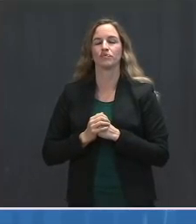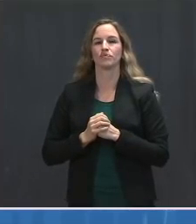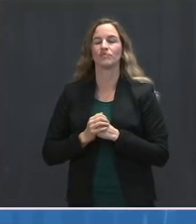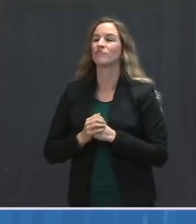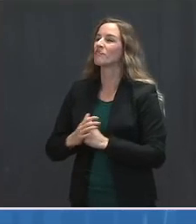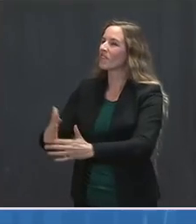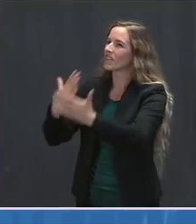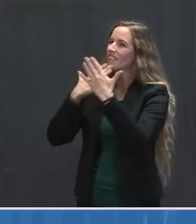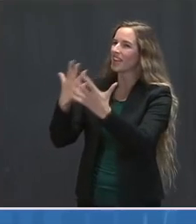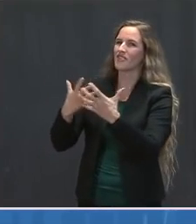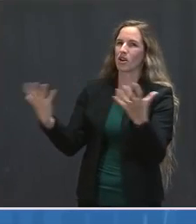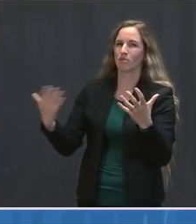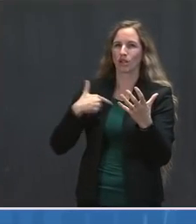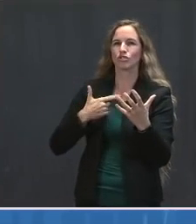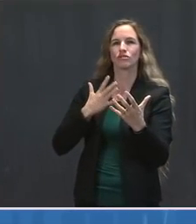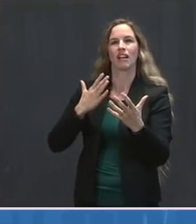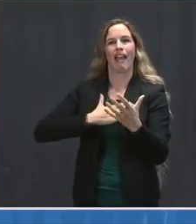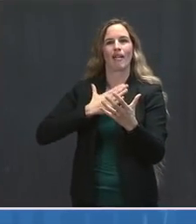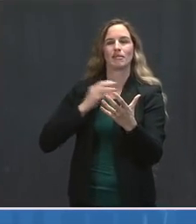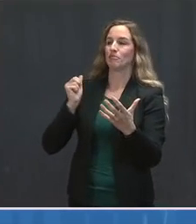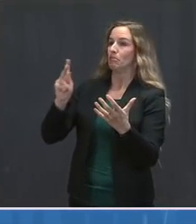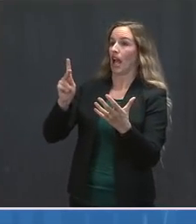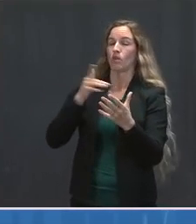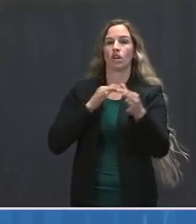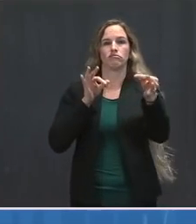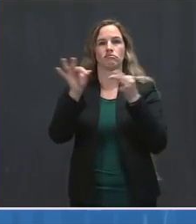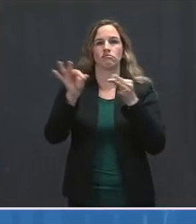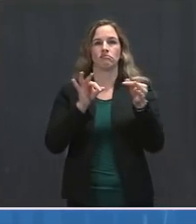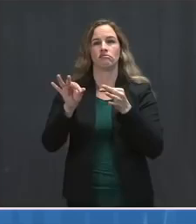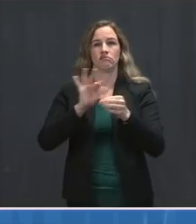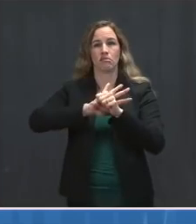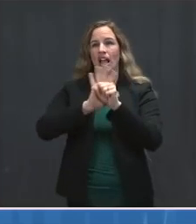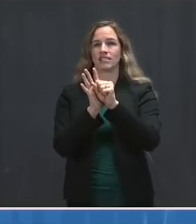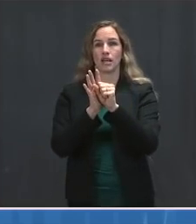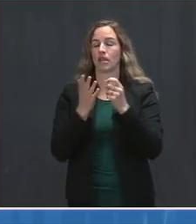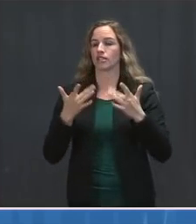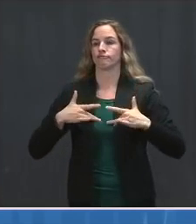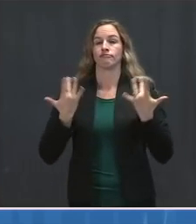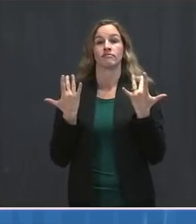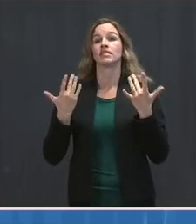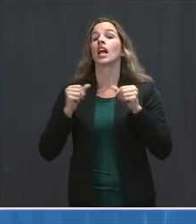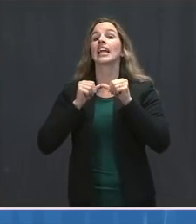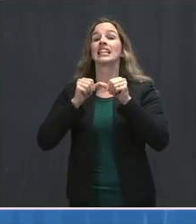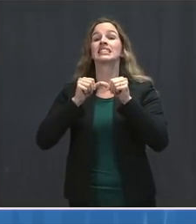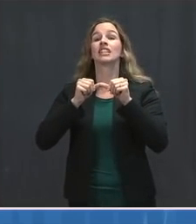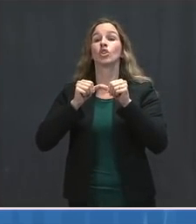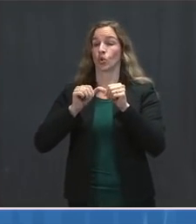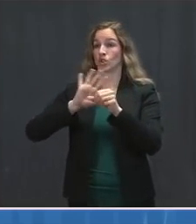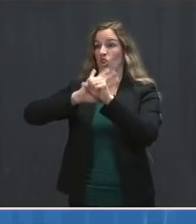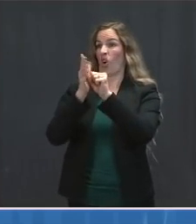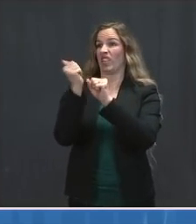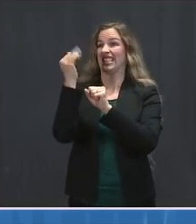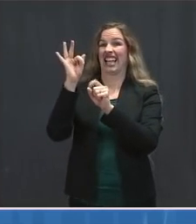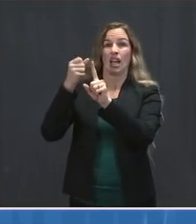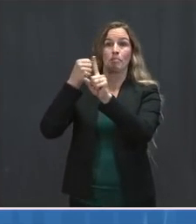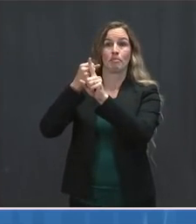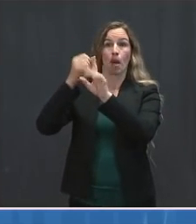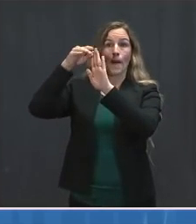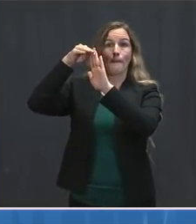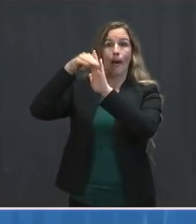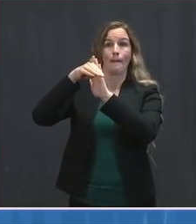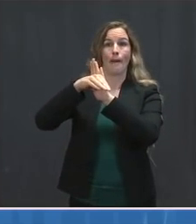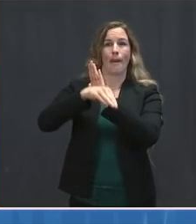snapshot of the pandemic. The United States continues to see a decrease in COVID-19 cases since its peak on January